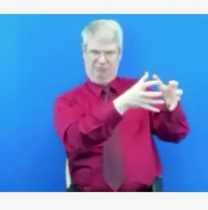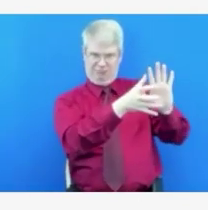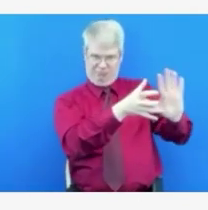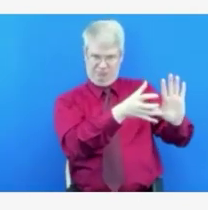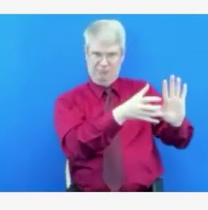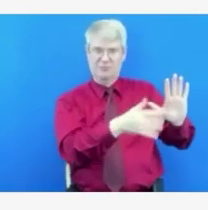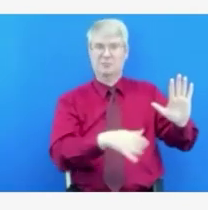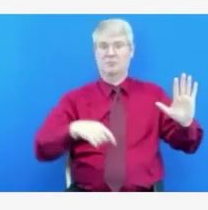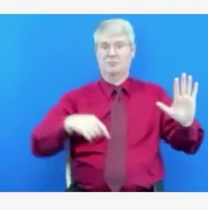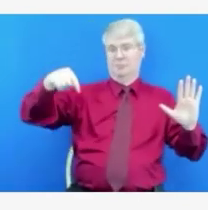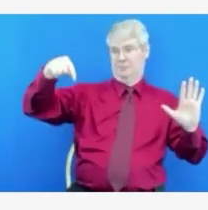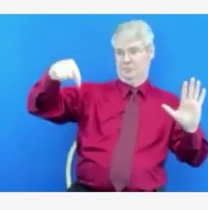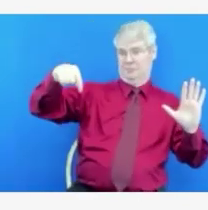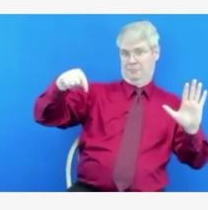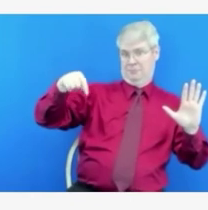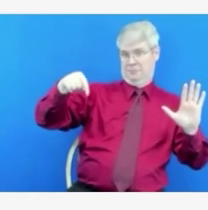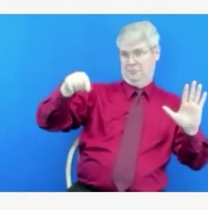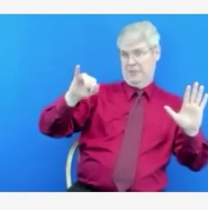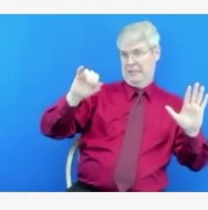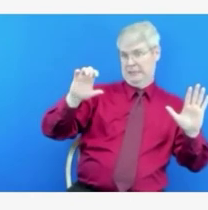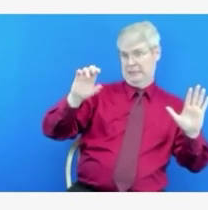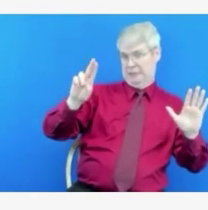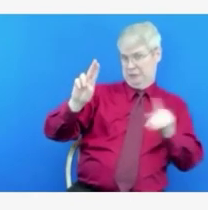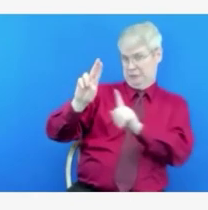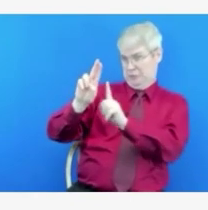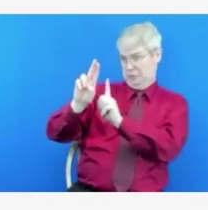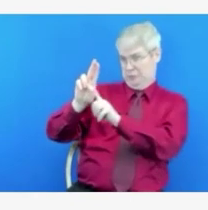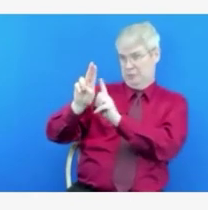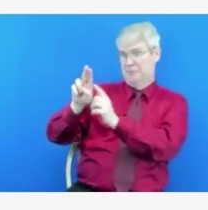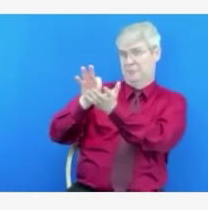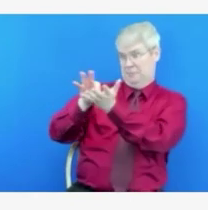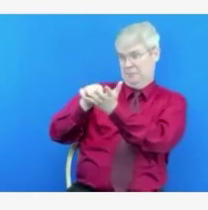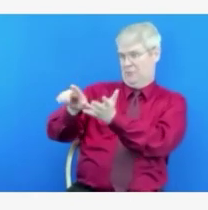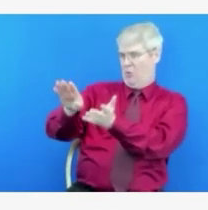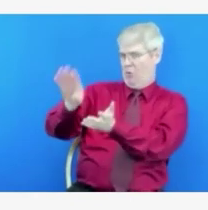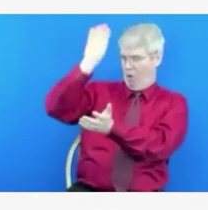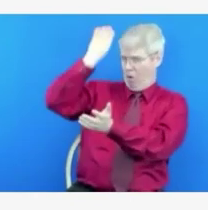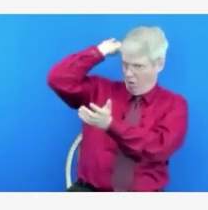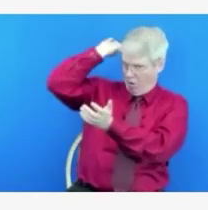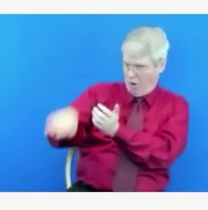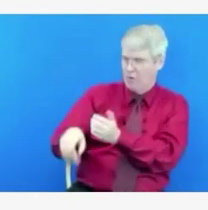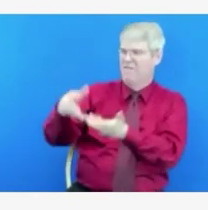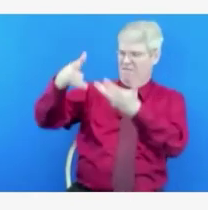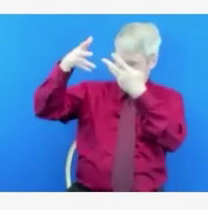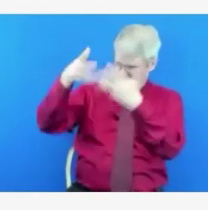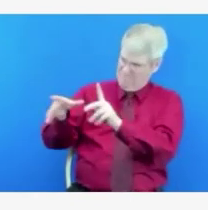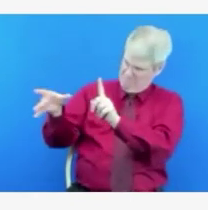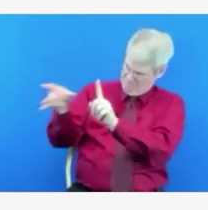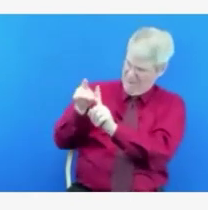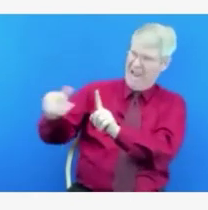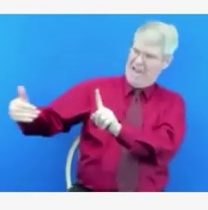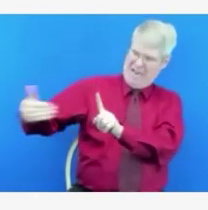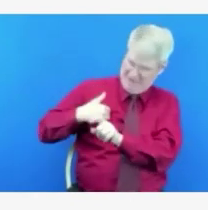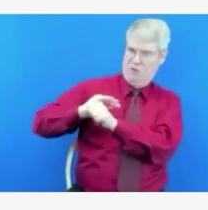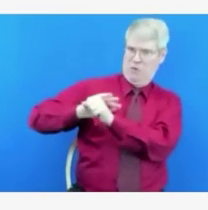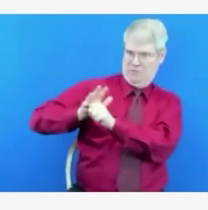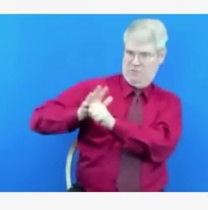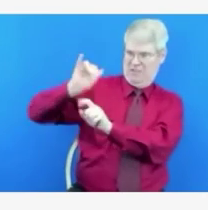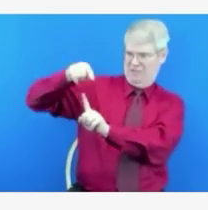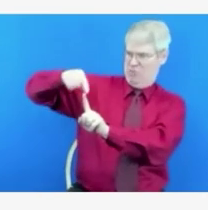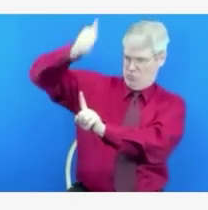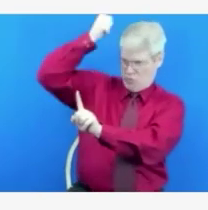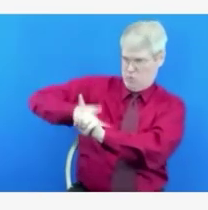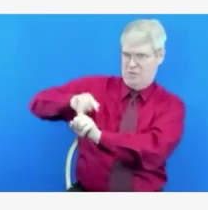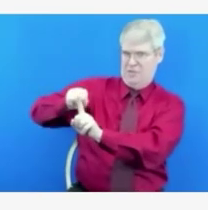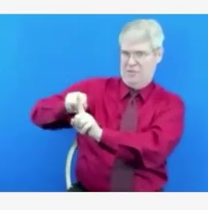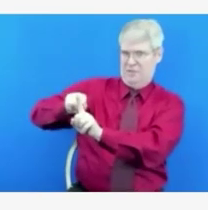So they have a positive lab test for confirmed COVID, and that's the same as our pediatric data. Now, if you're talking about a different variable that